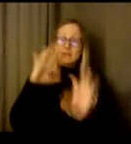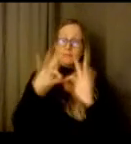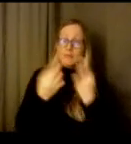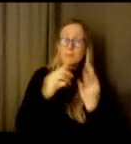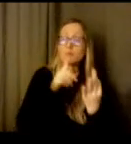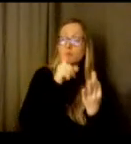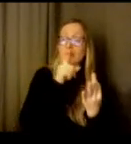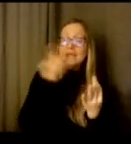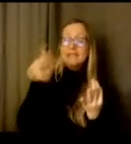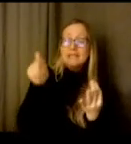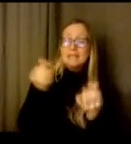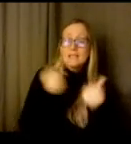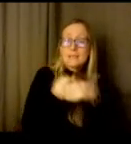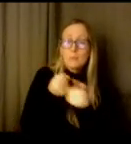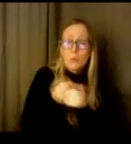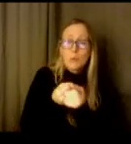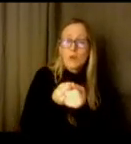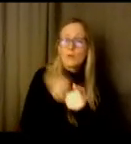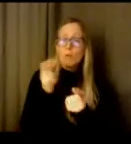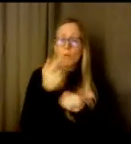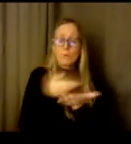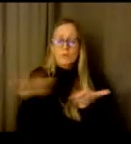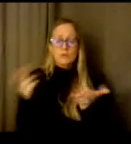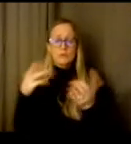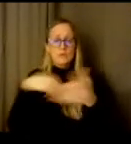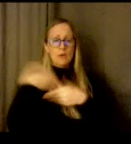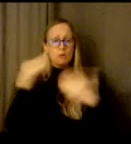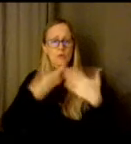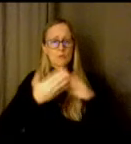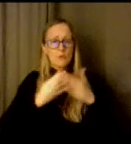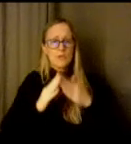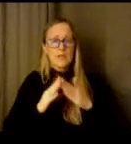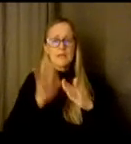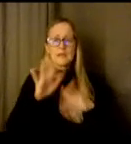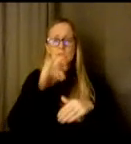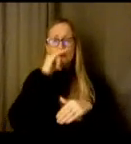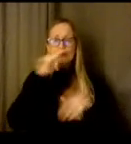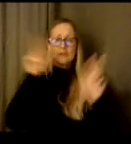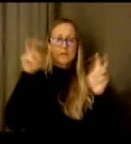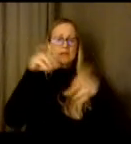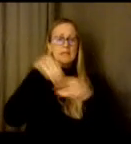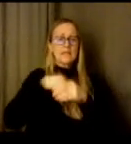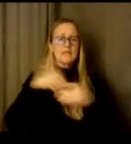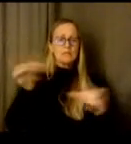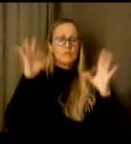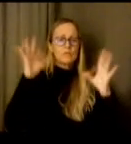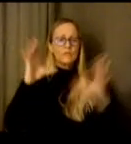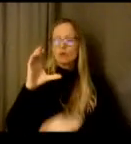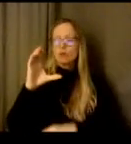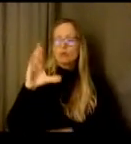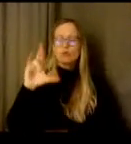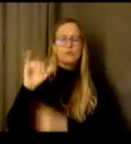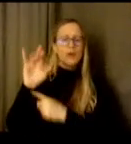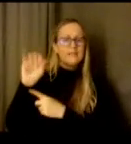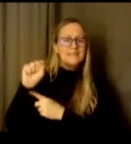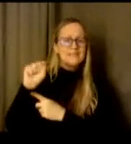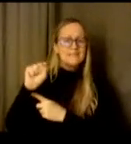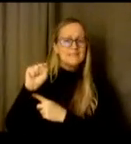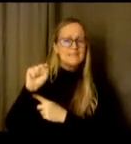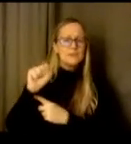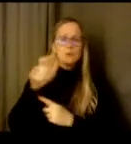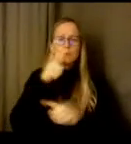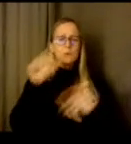resources in the community and they their child is in crisis like who can they call on weekends or after hours